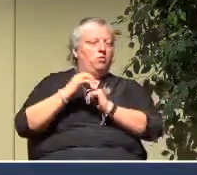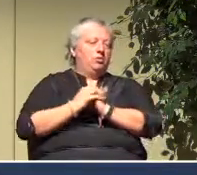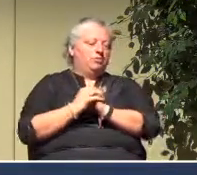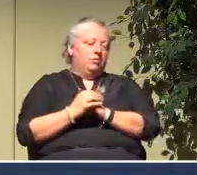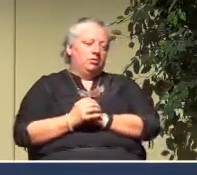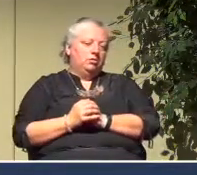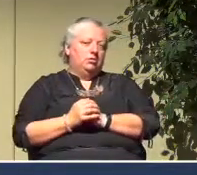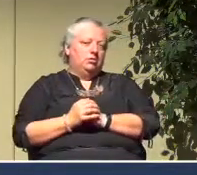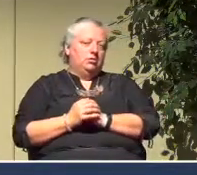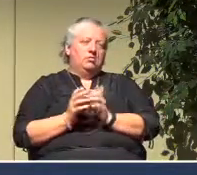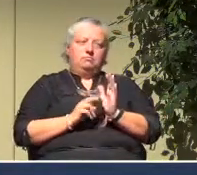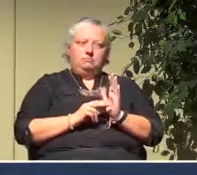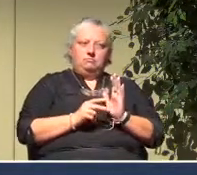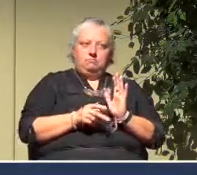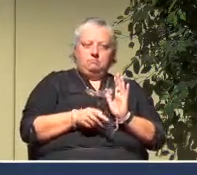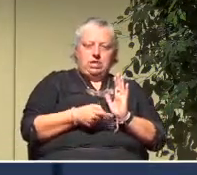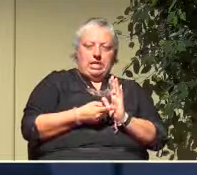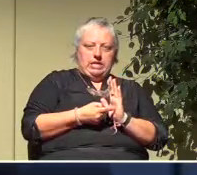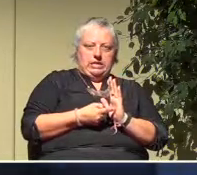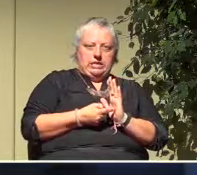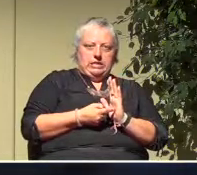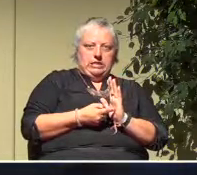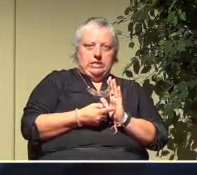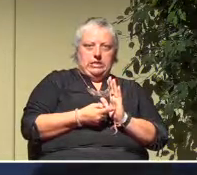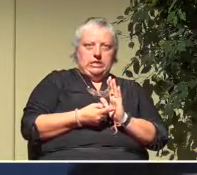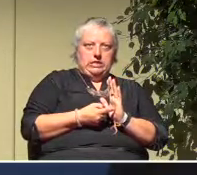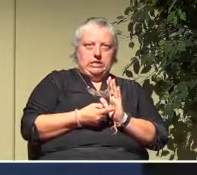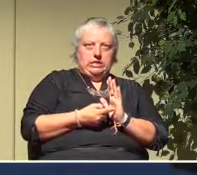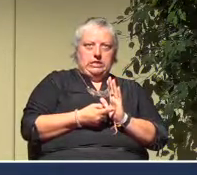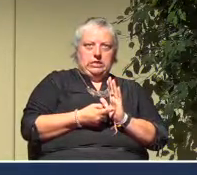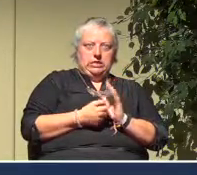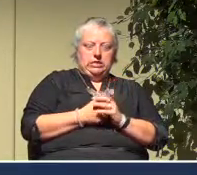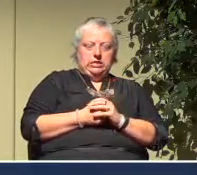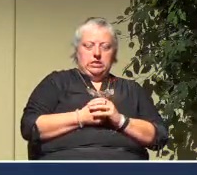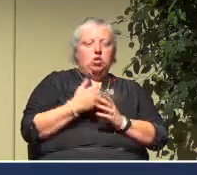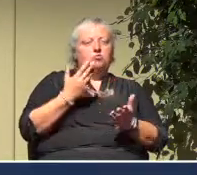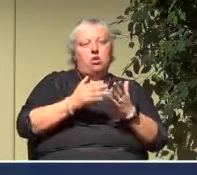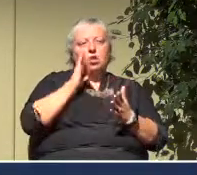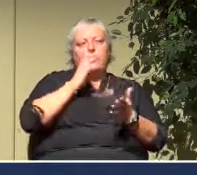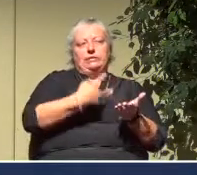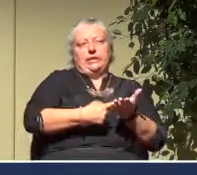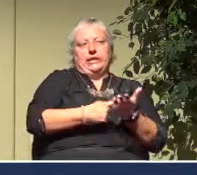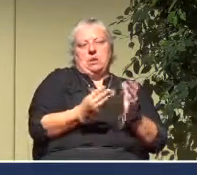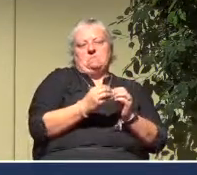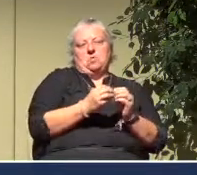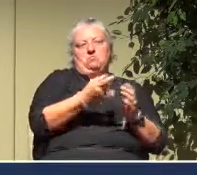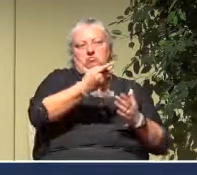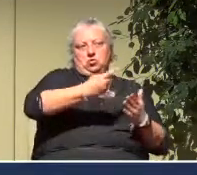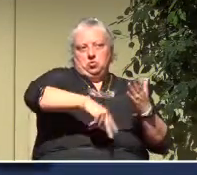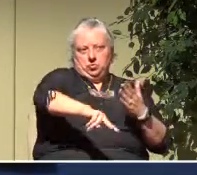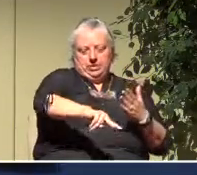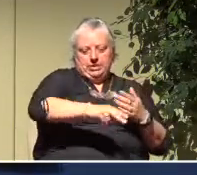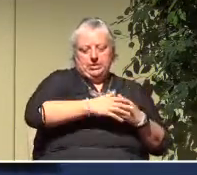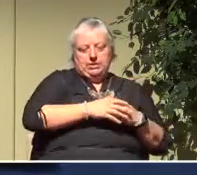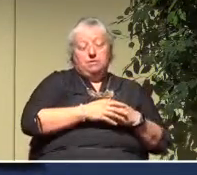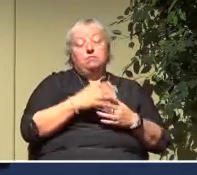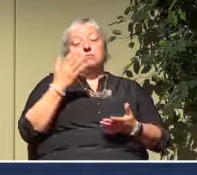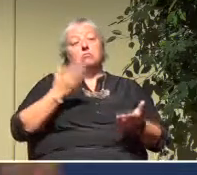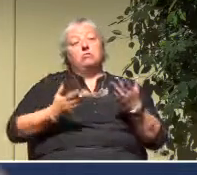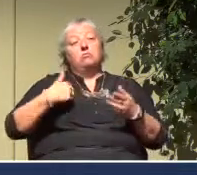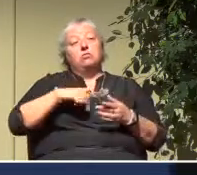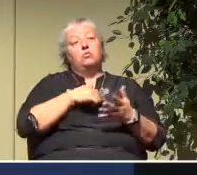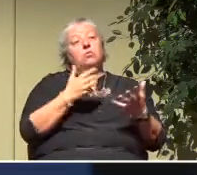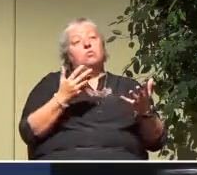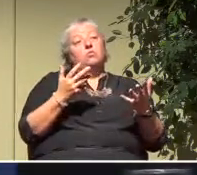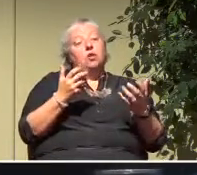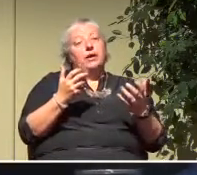It means, though, that we are probably, and we'll probably talk more about this in two weeks' time, we're probably going to want